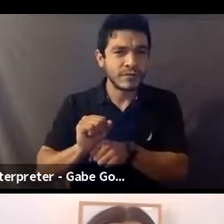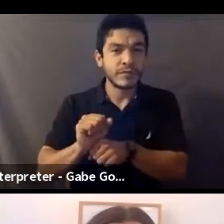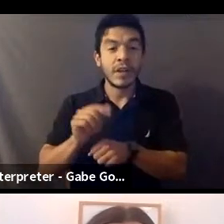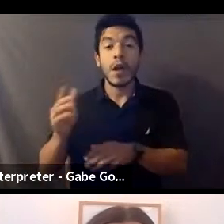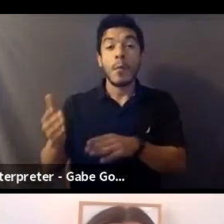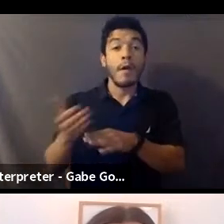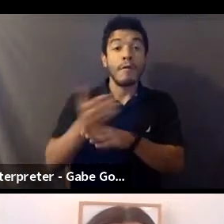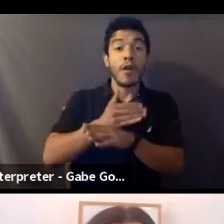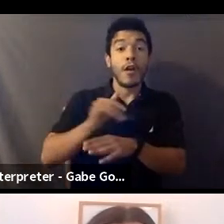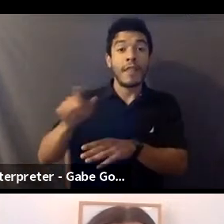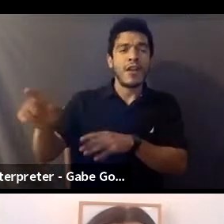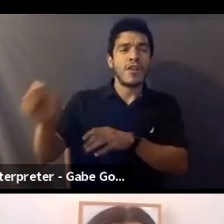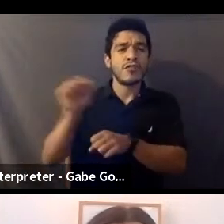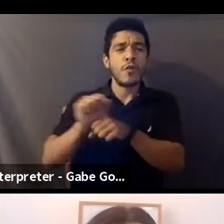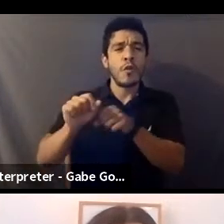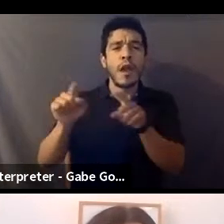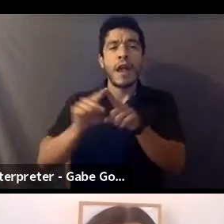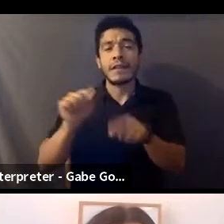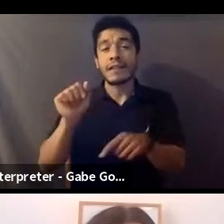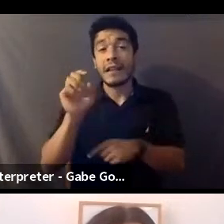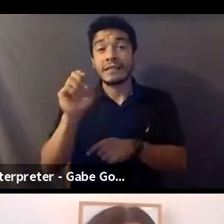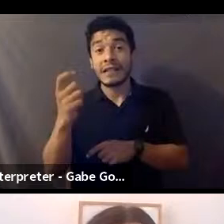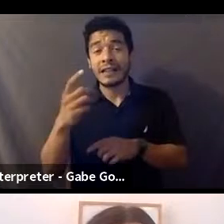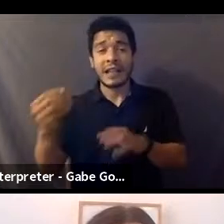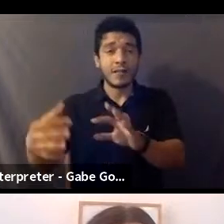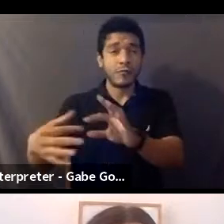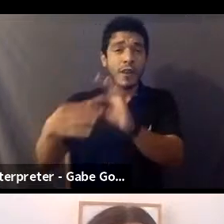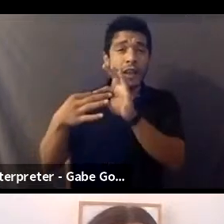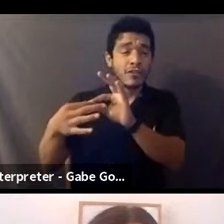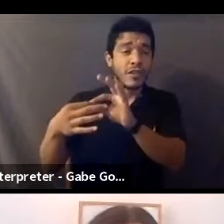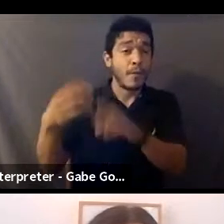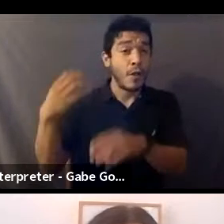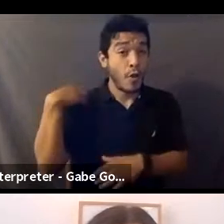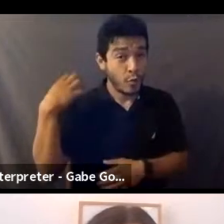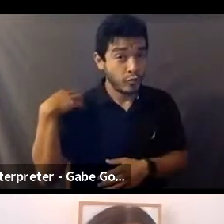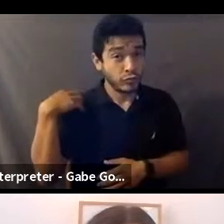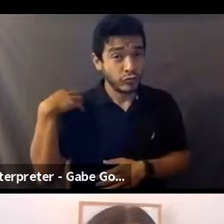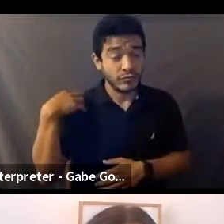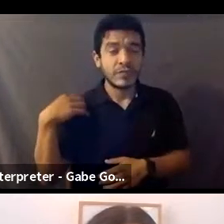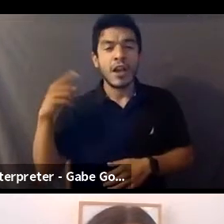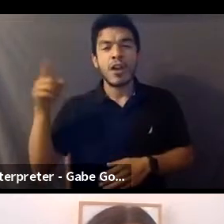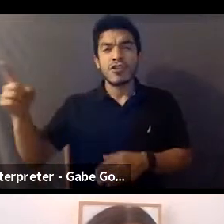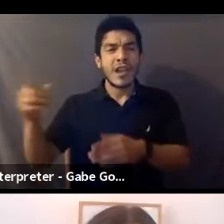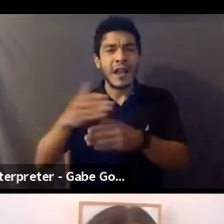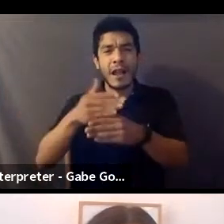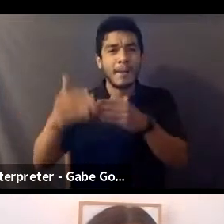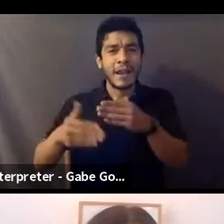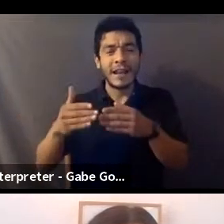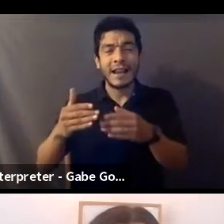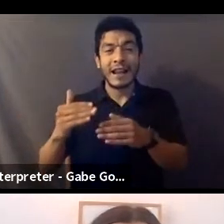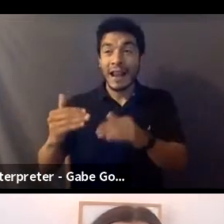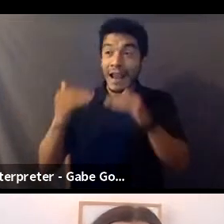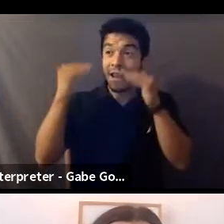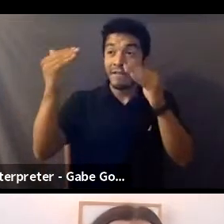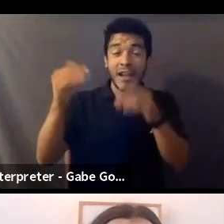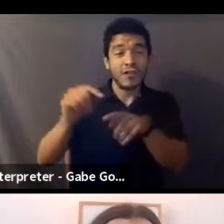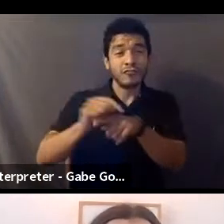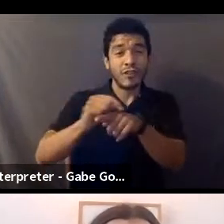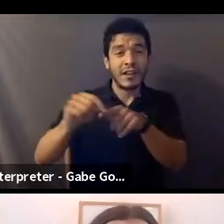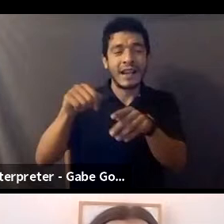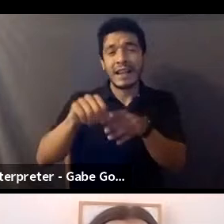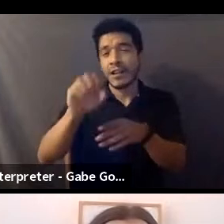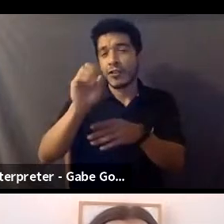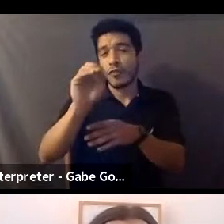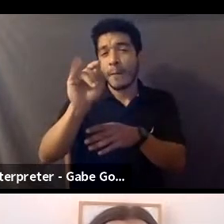and relationship coach. Amanda completed advanced training in the somatica method and provided